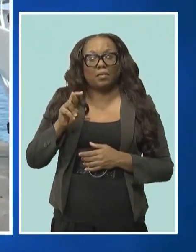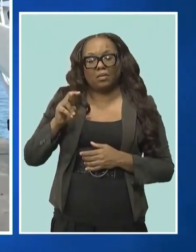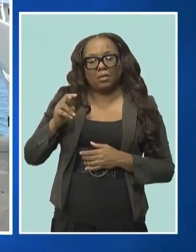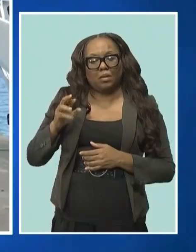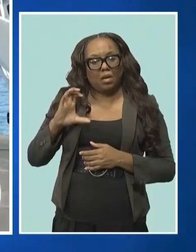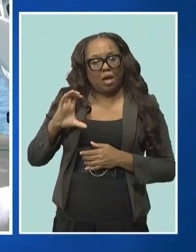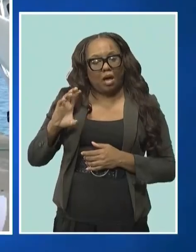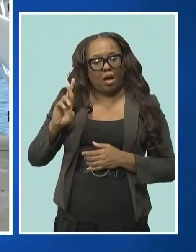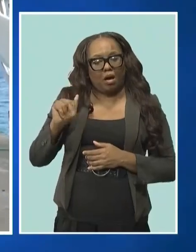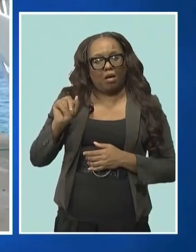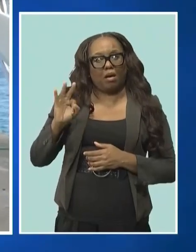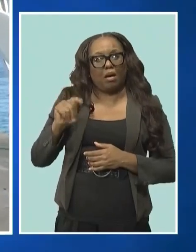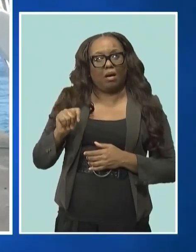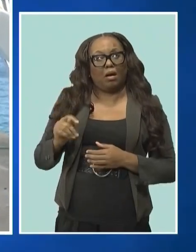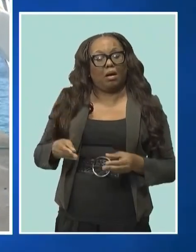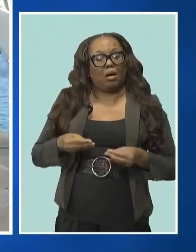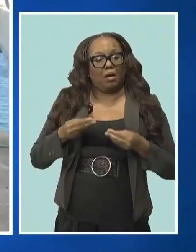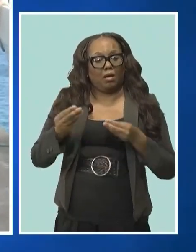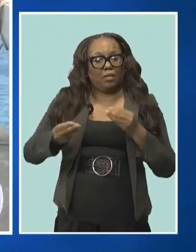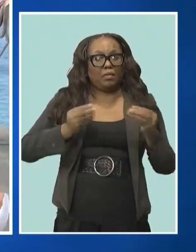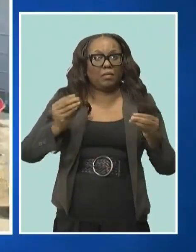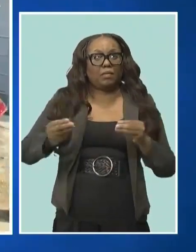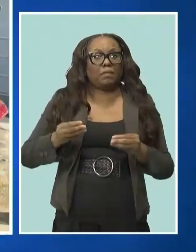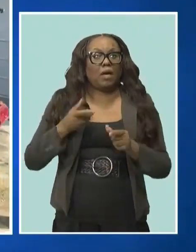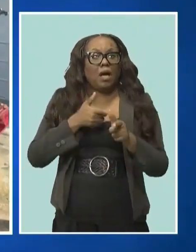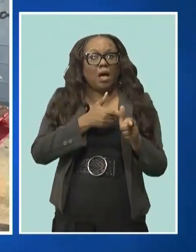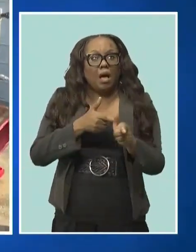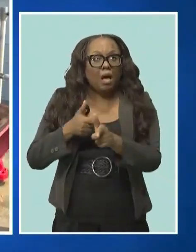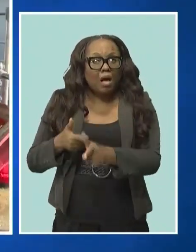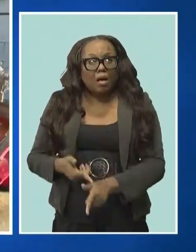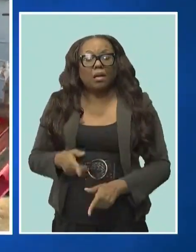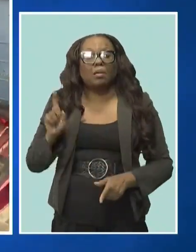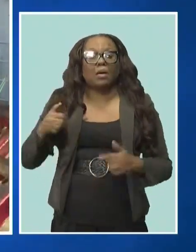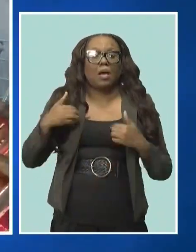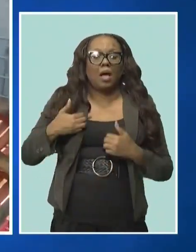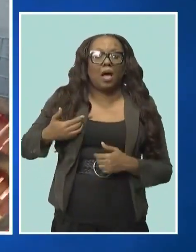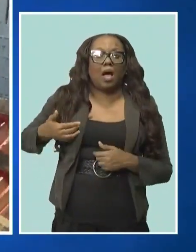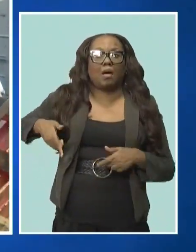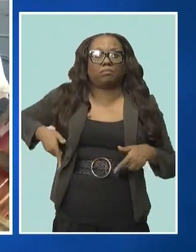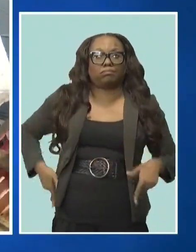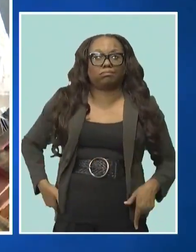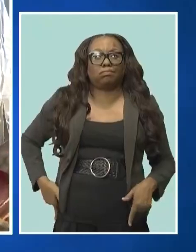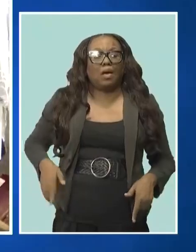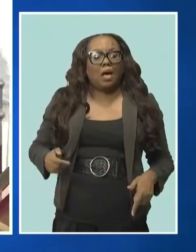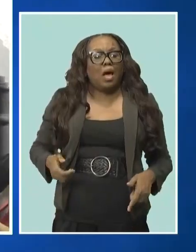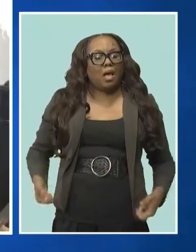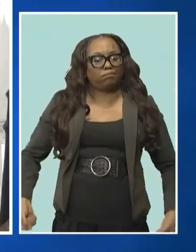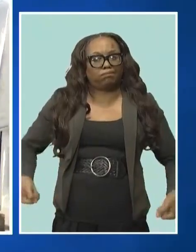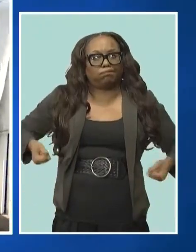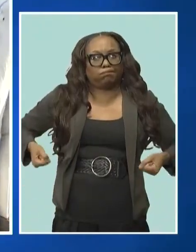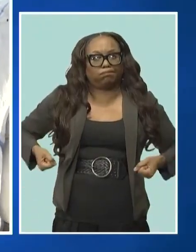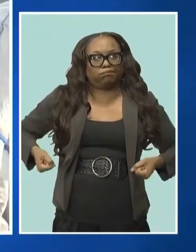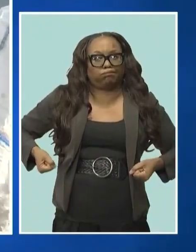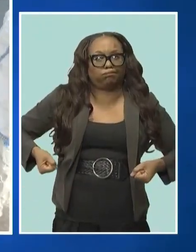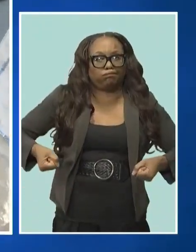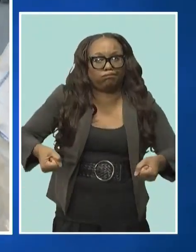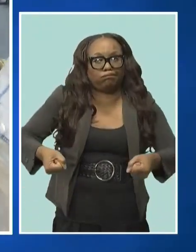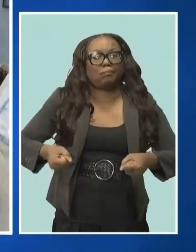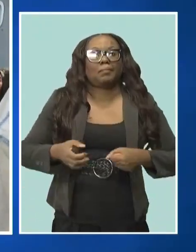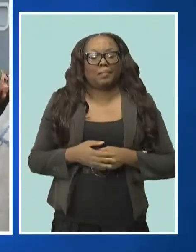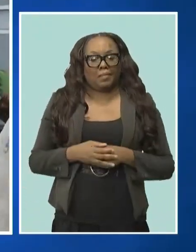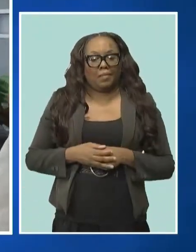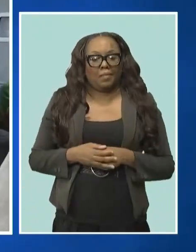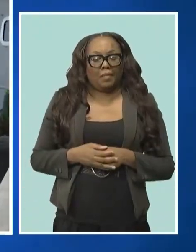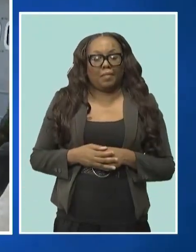was also weapons distribution as they must carry both the bergen and weapon for the exercises. Commando course officer and